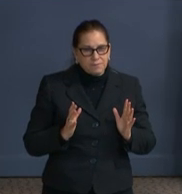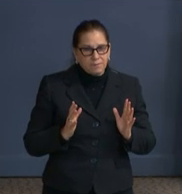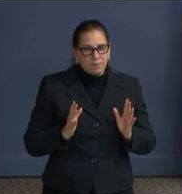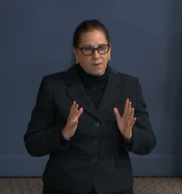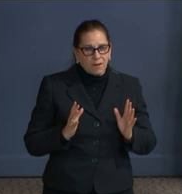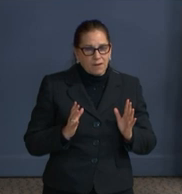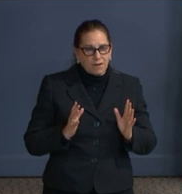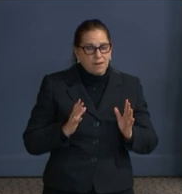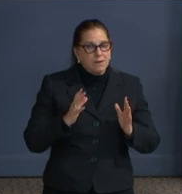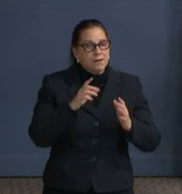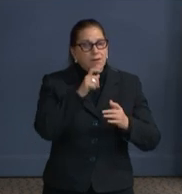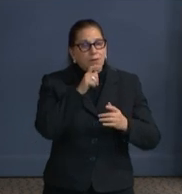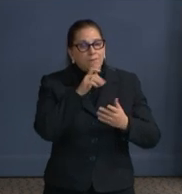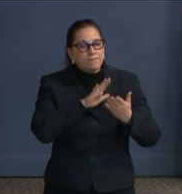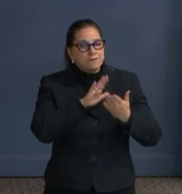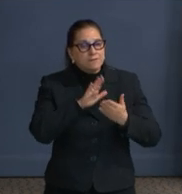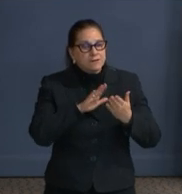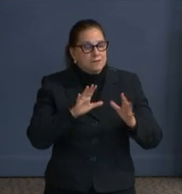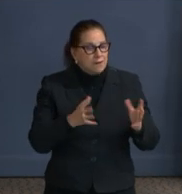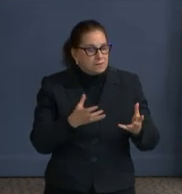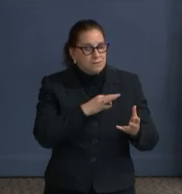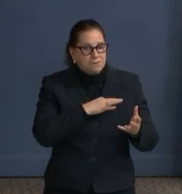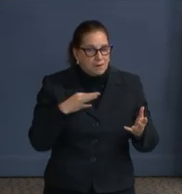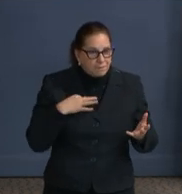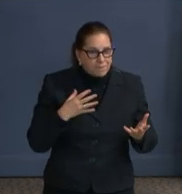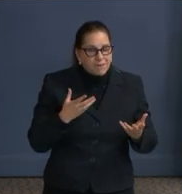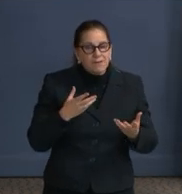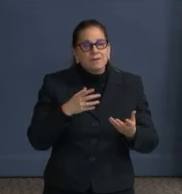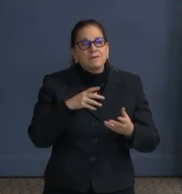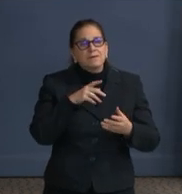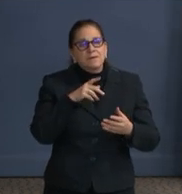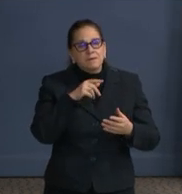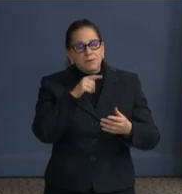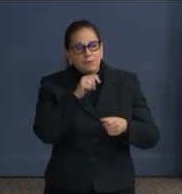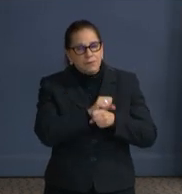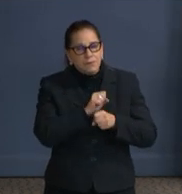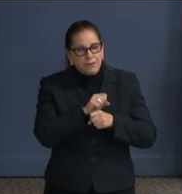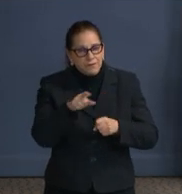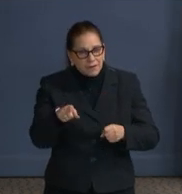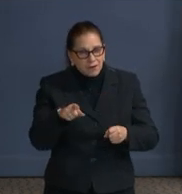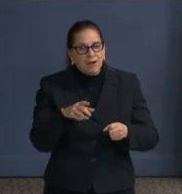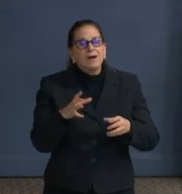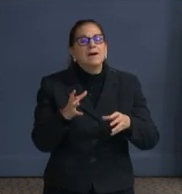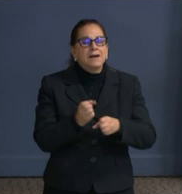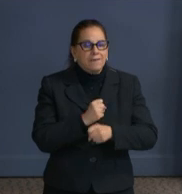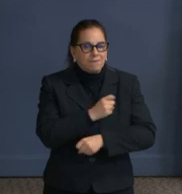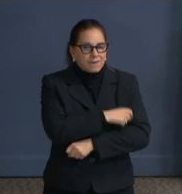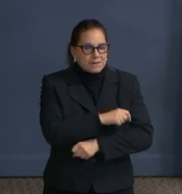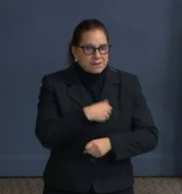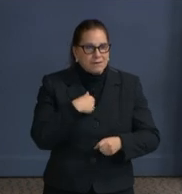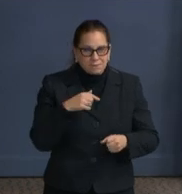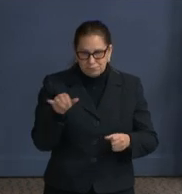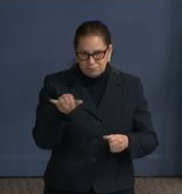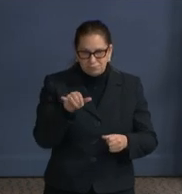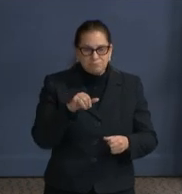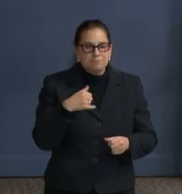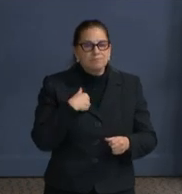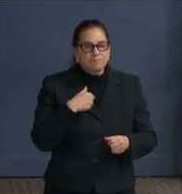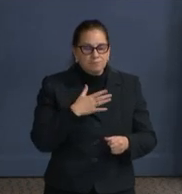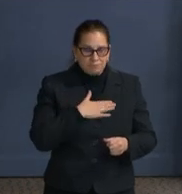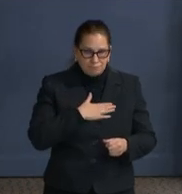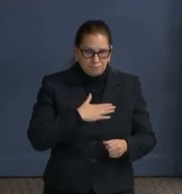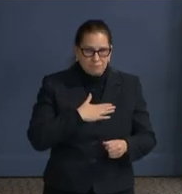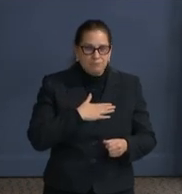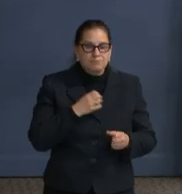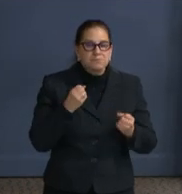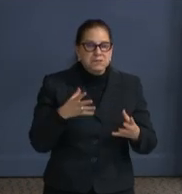staff has access to the vaccine. And not every jurisdiction can say that. So I am very pleased that not